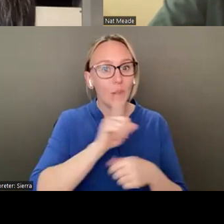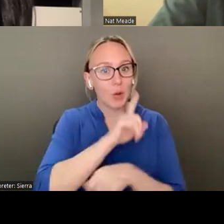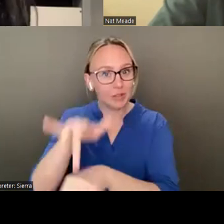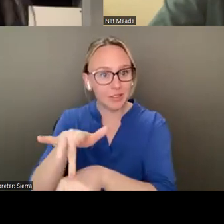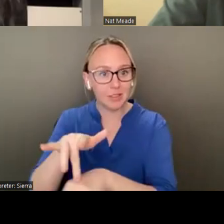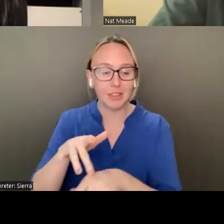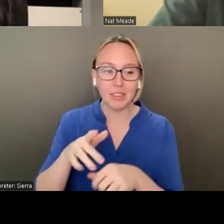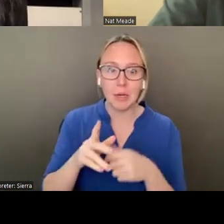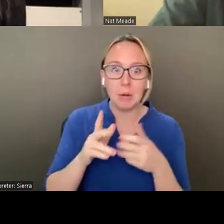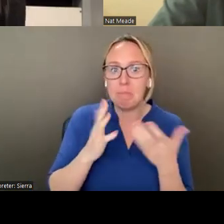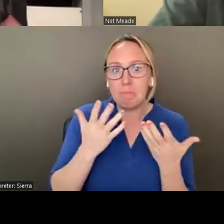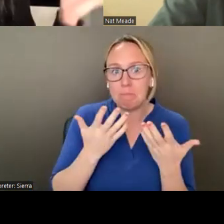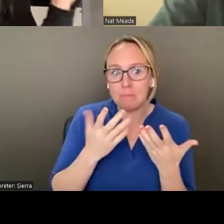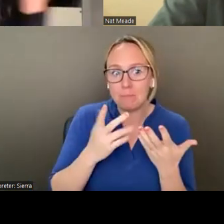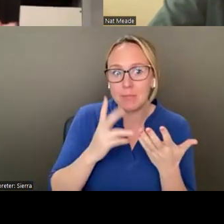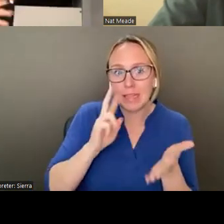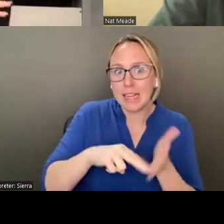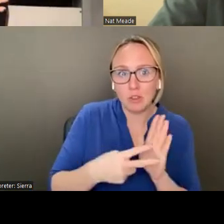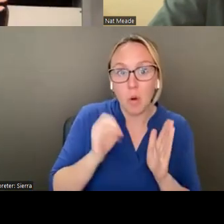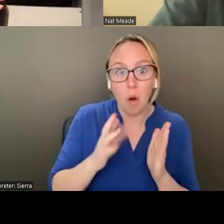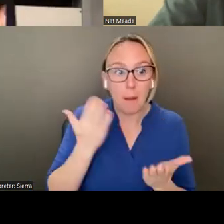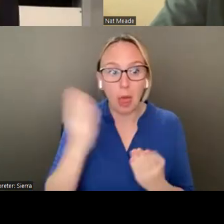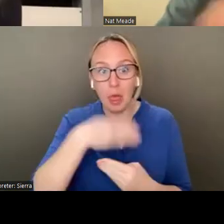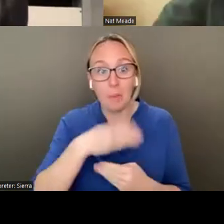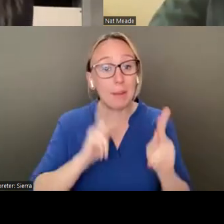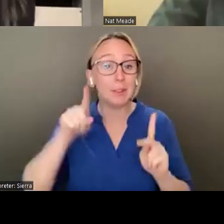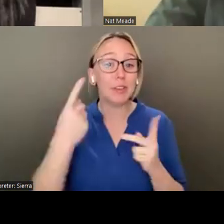Intentionally or unintentionally. People just come into my life.